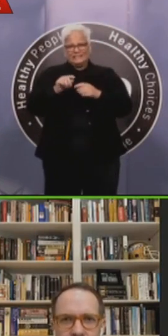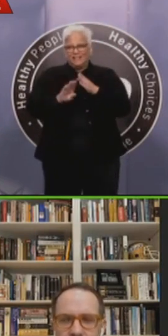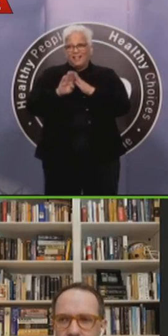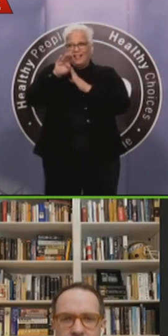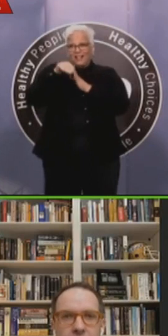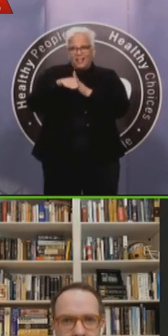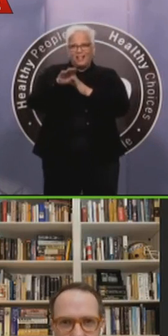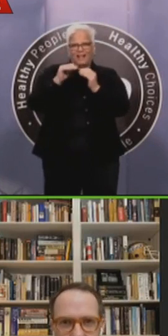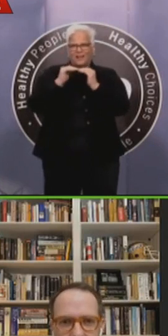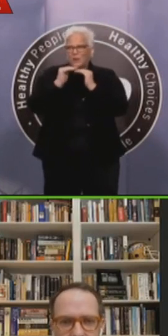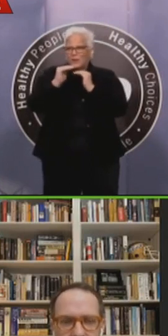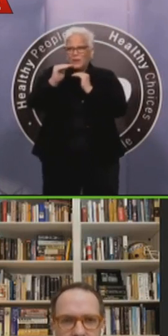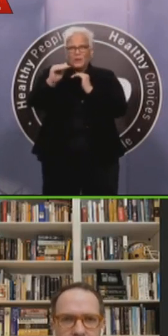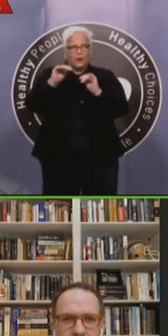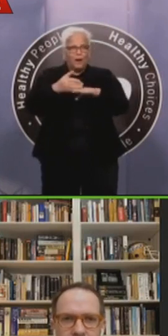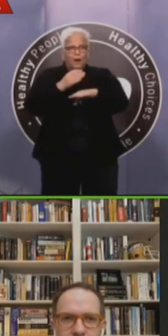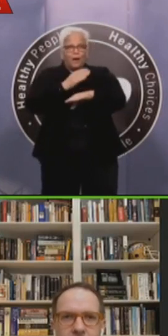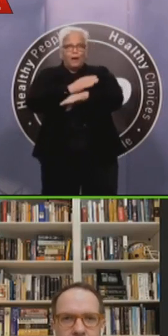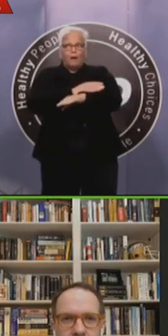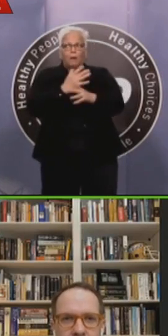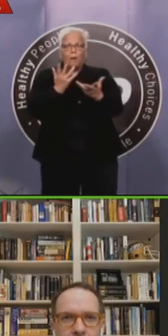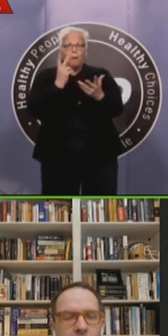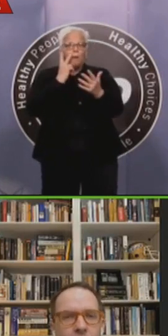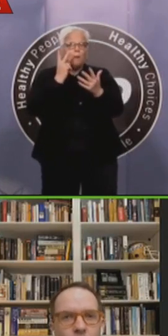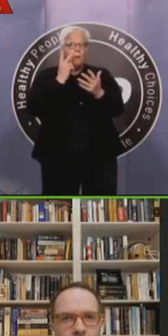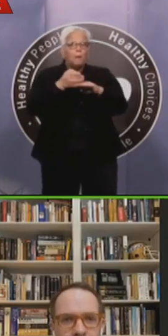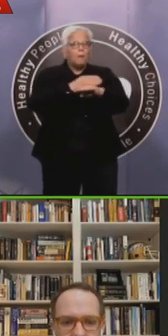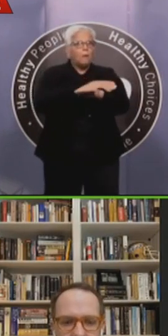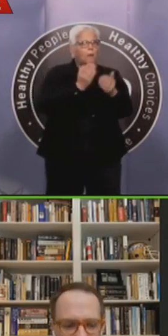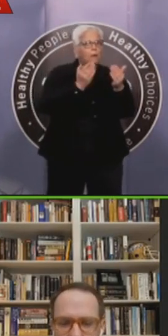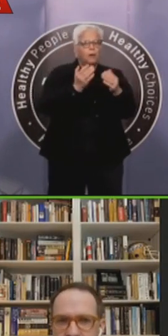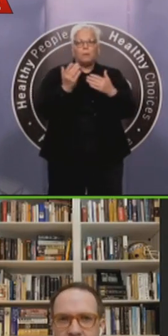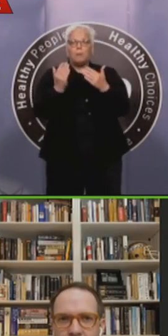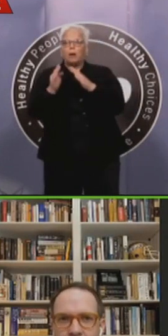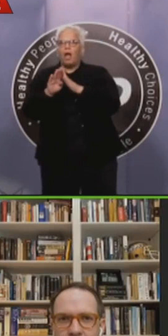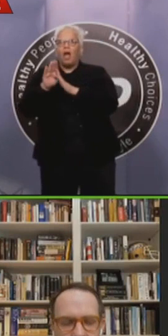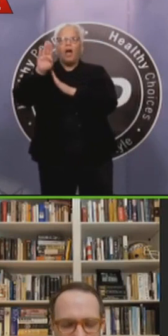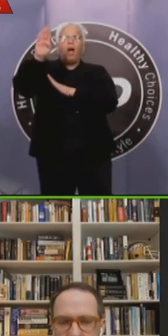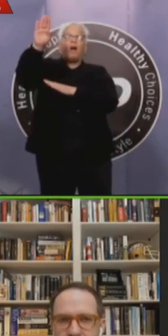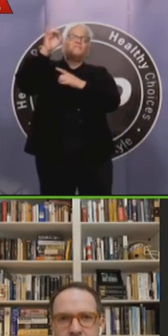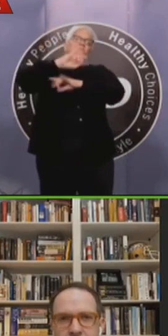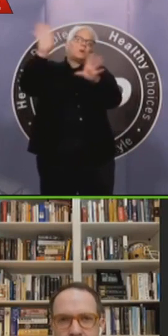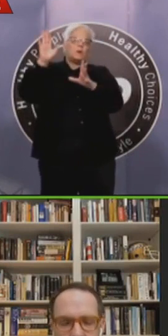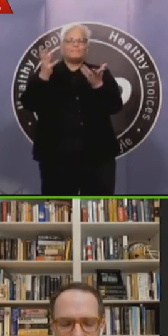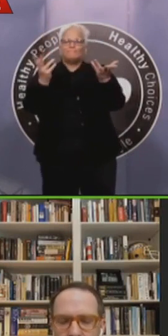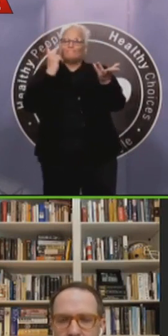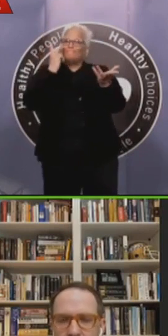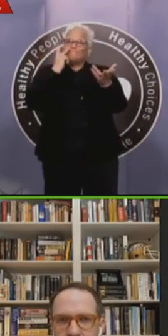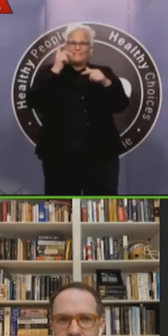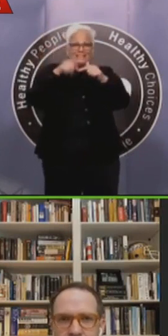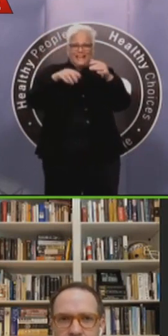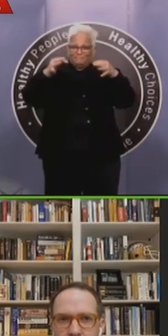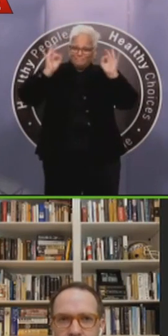can expect over in the months ahead. Uh, but for right now, uh, our orders, same as the federal government, same as the states,